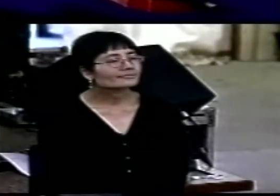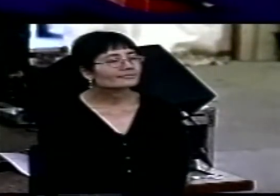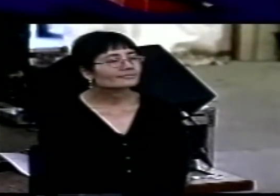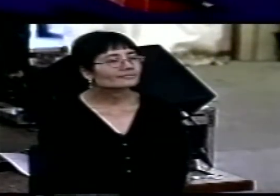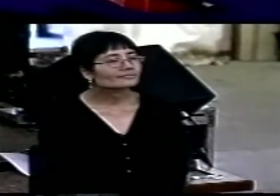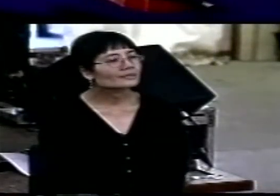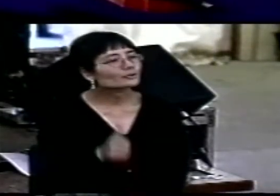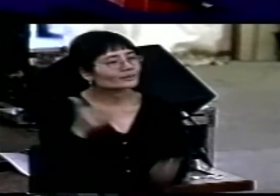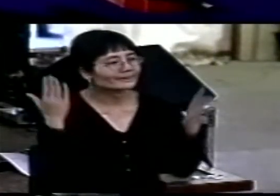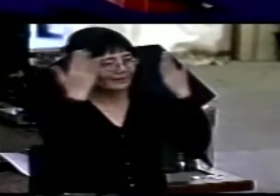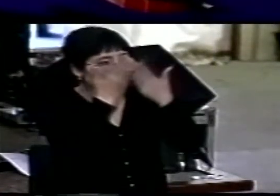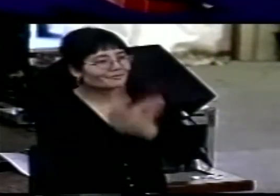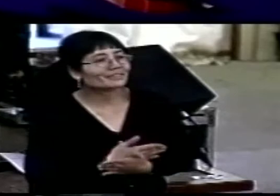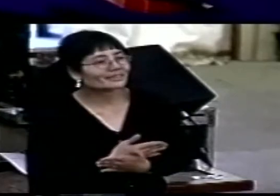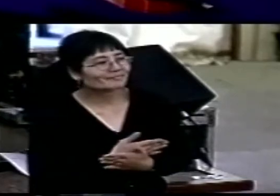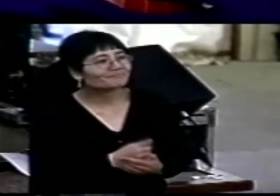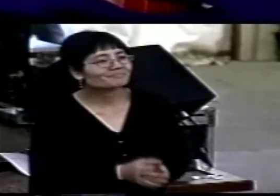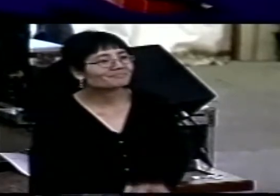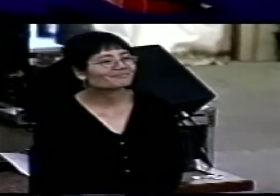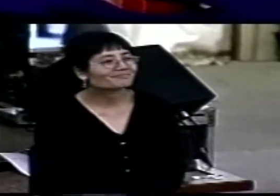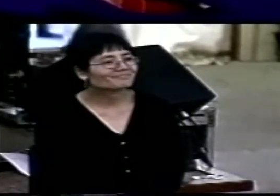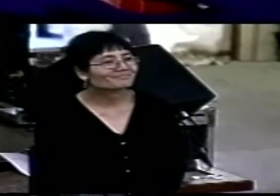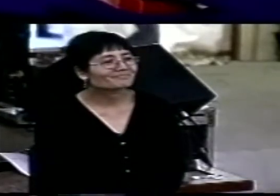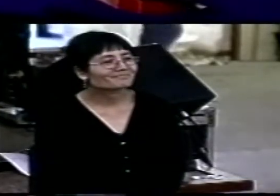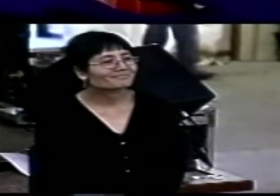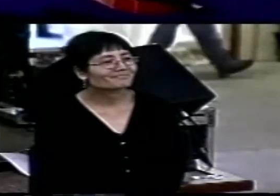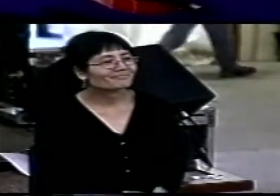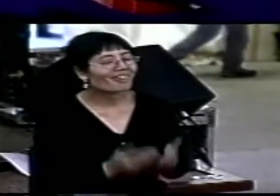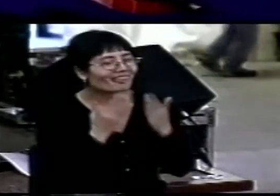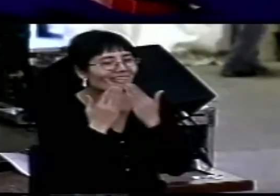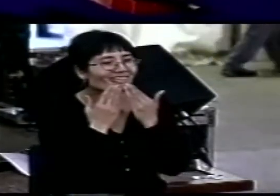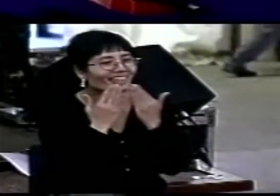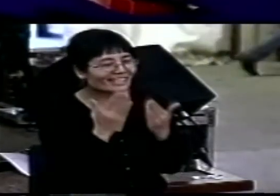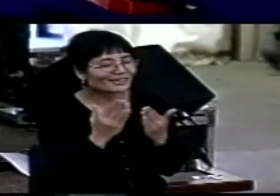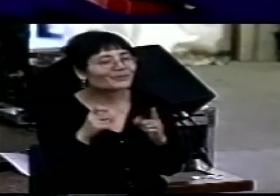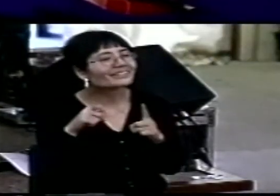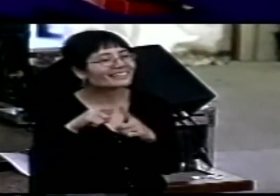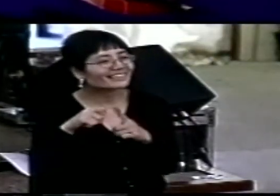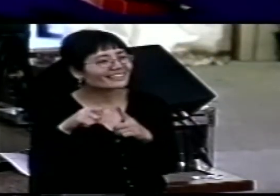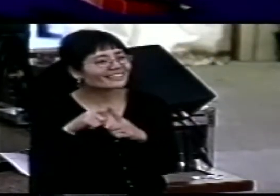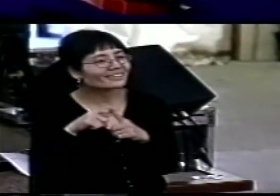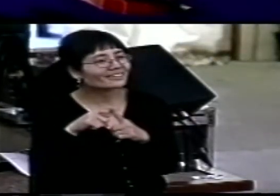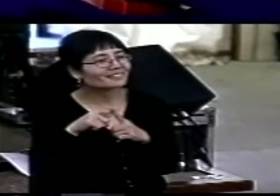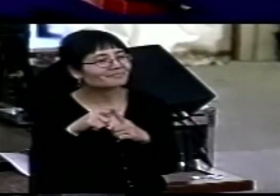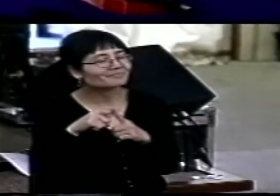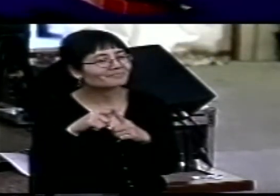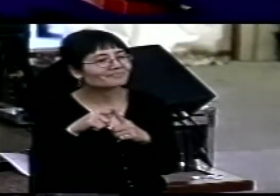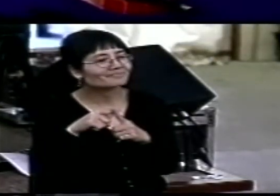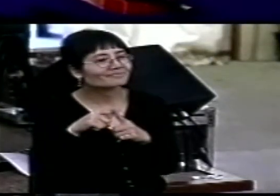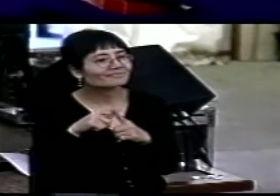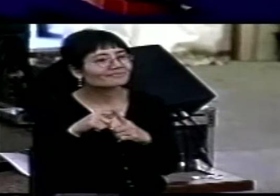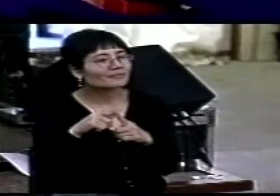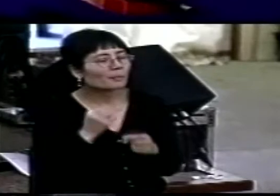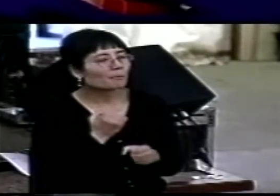Good evening. Good evening. Thank you very much, Keith. I'm afraid my title tends to